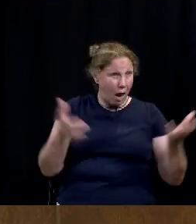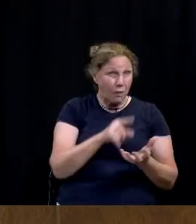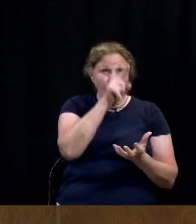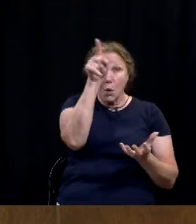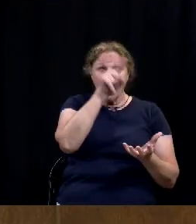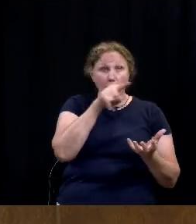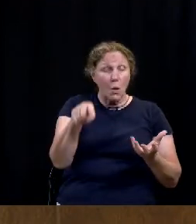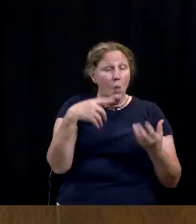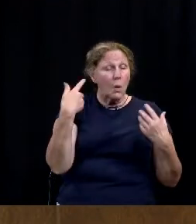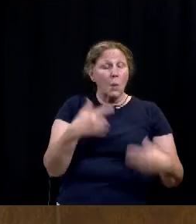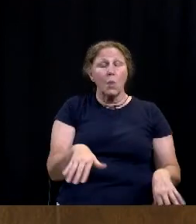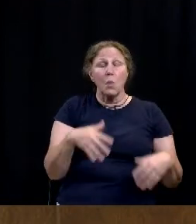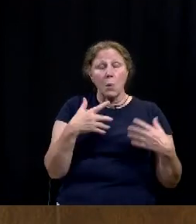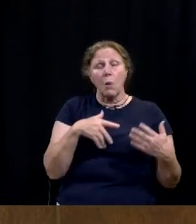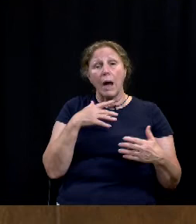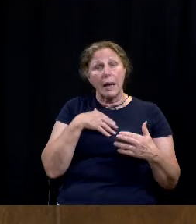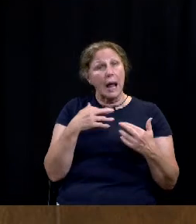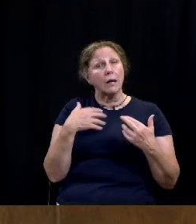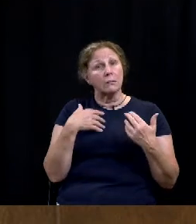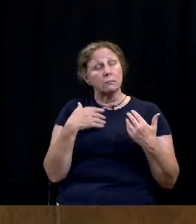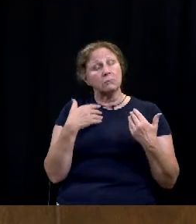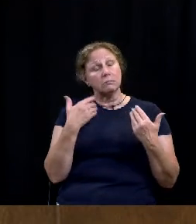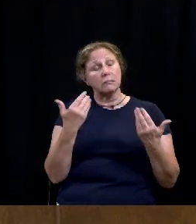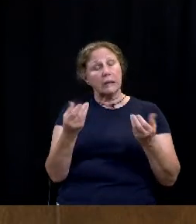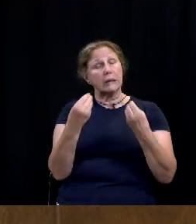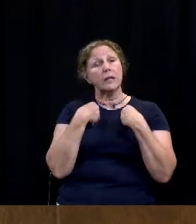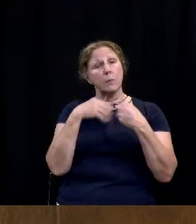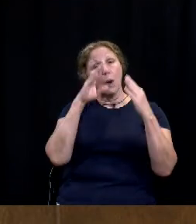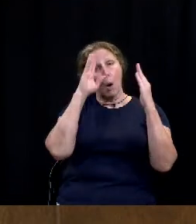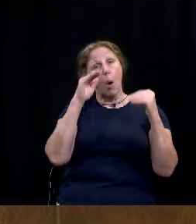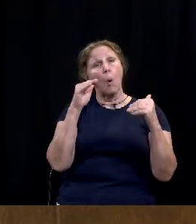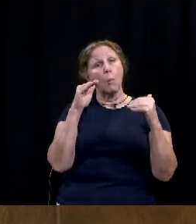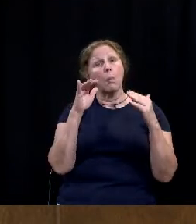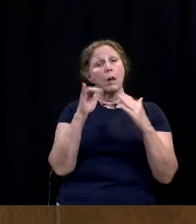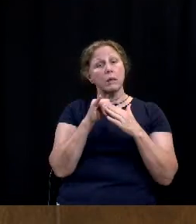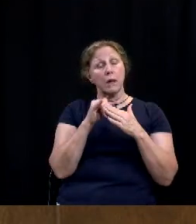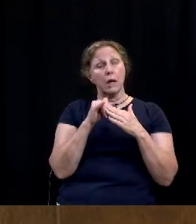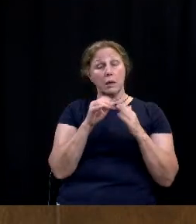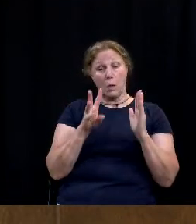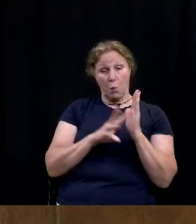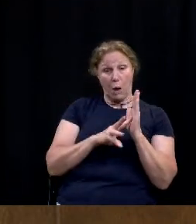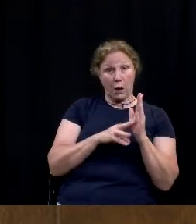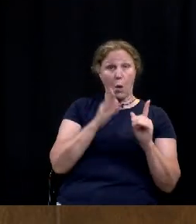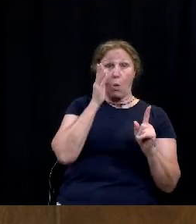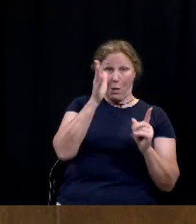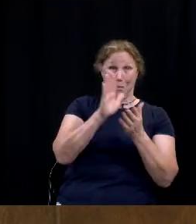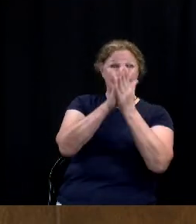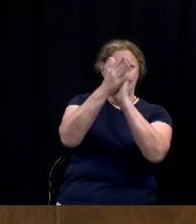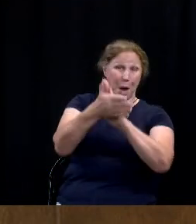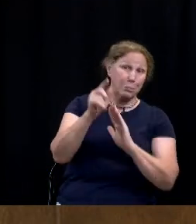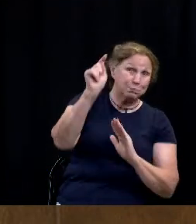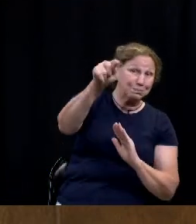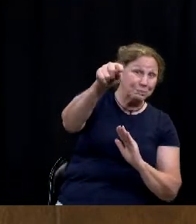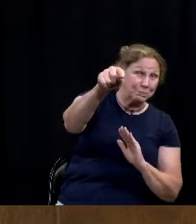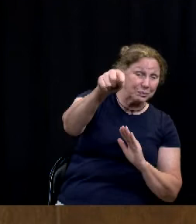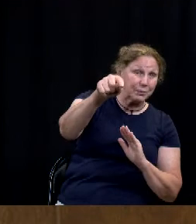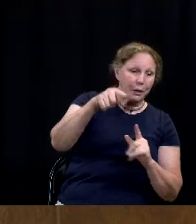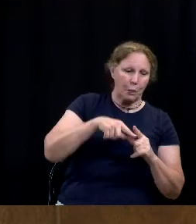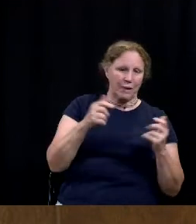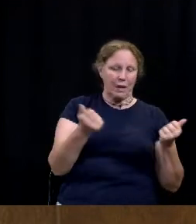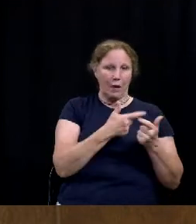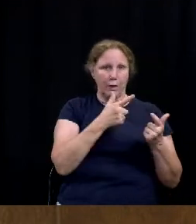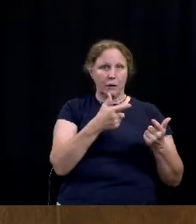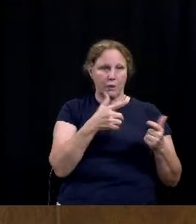i'm and i'm hopeful and and going forward that what what waco will be you know once once all of these